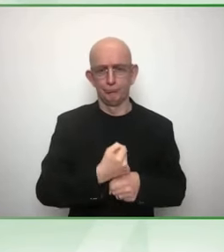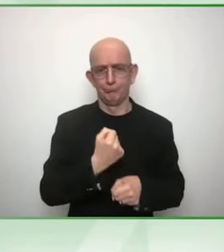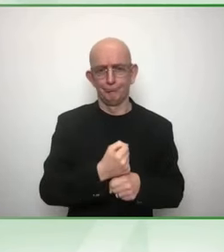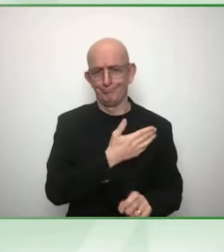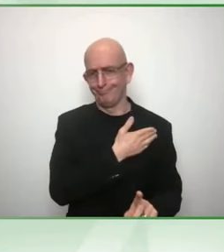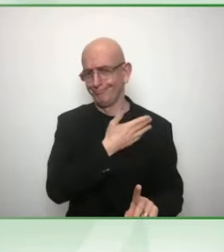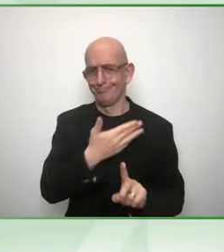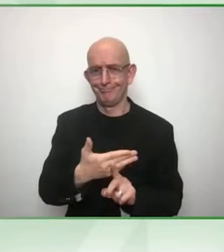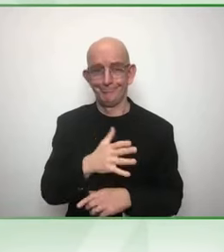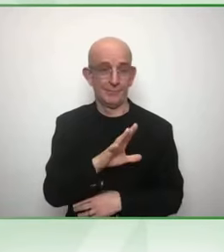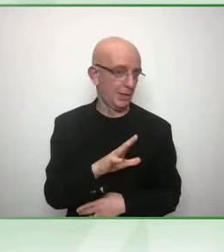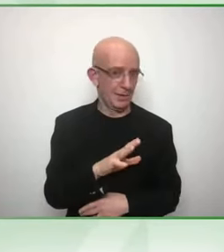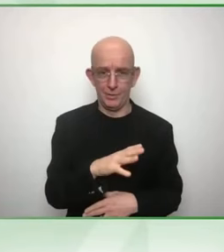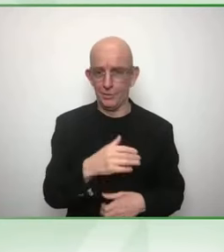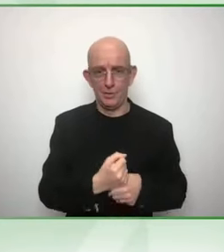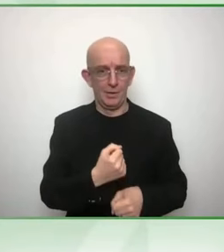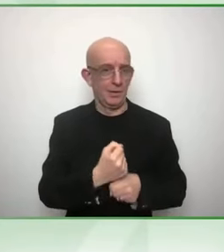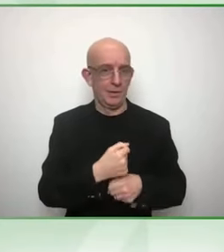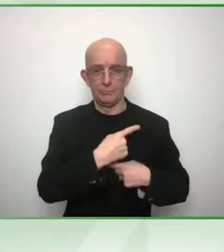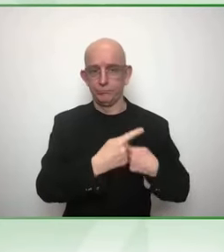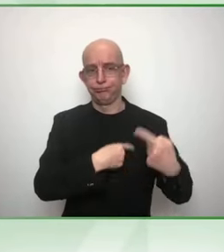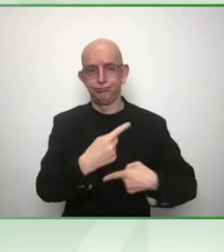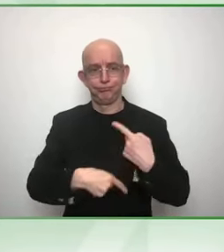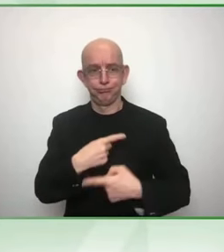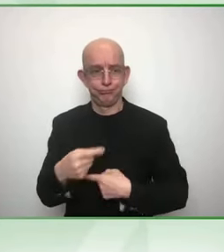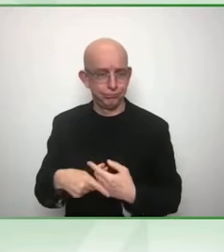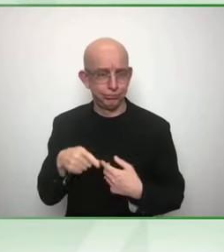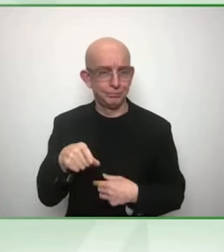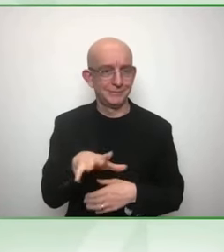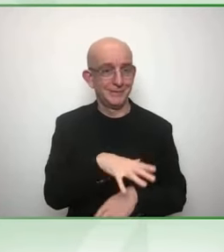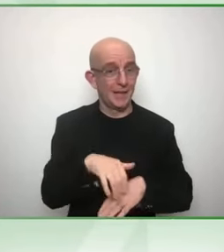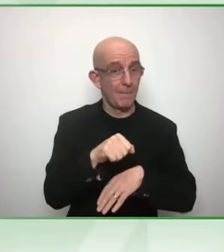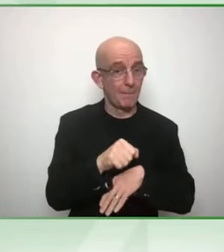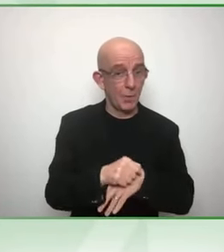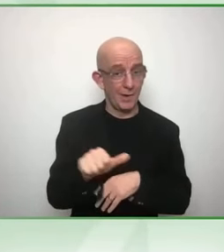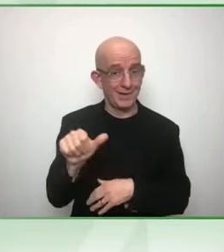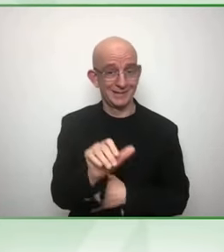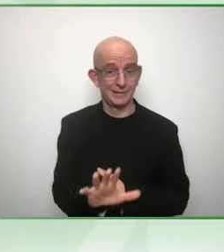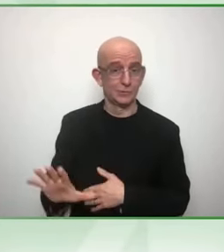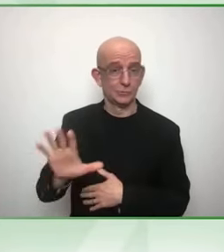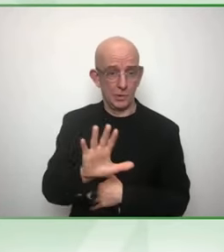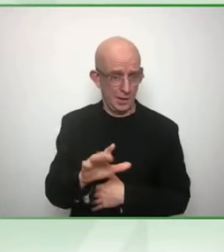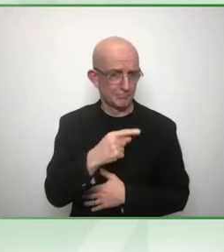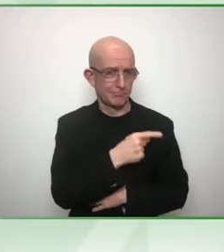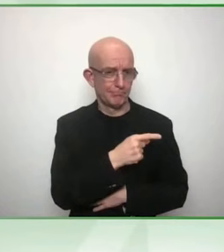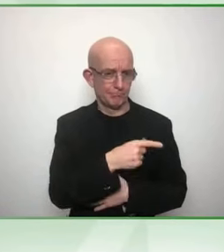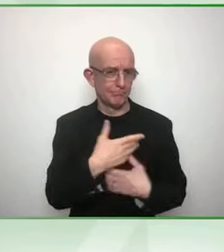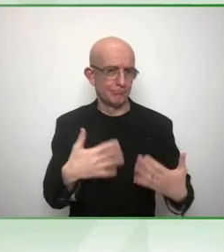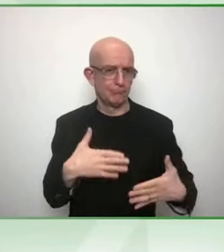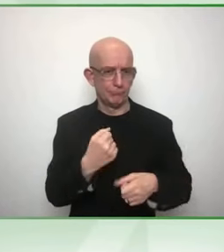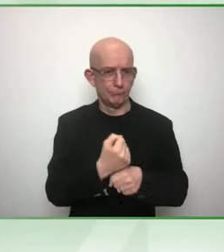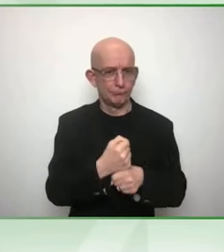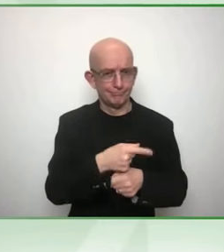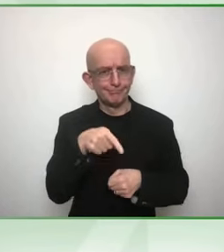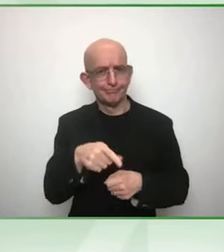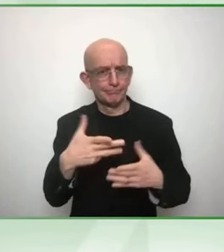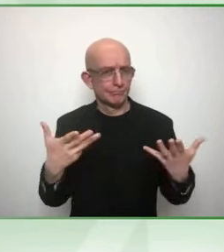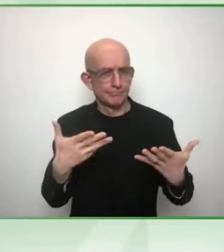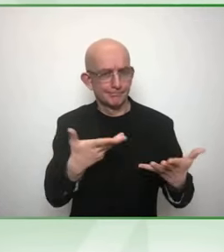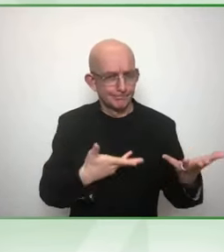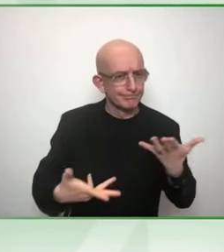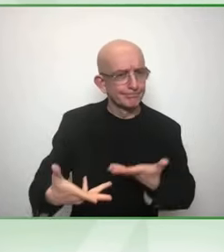now working on innovation, partner ecosystems, and fostering cross-sector collaboration here at the Project Zero.